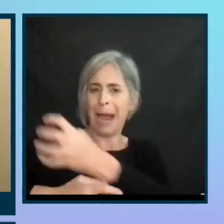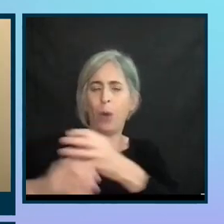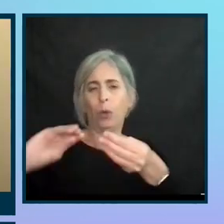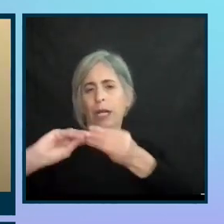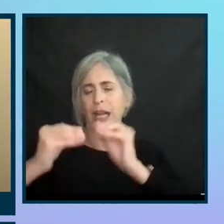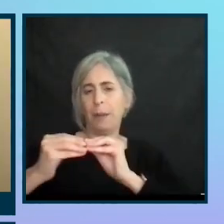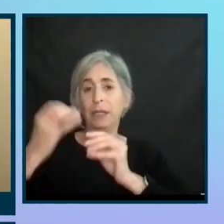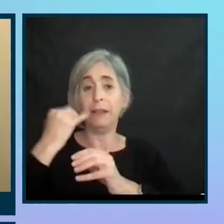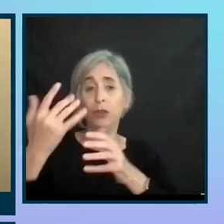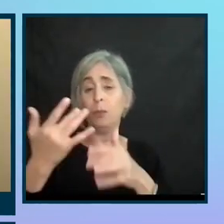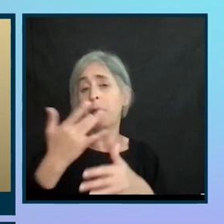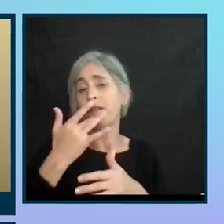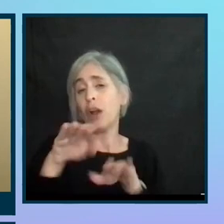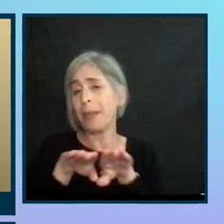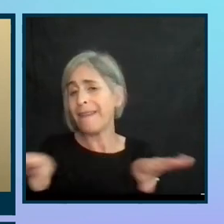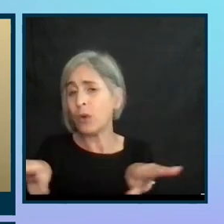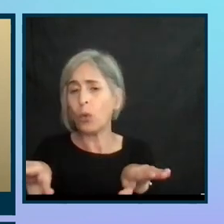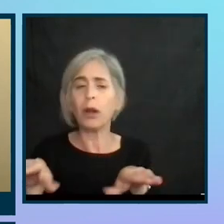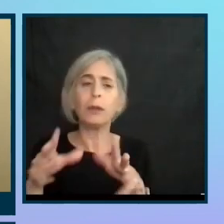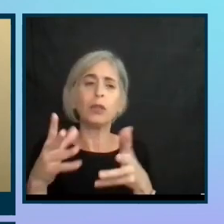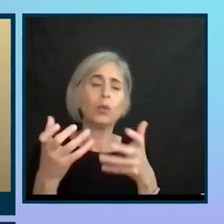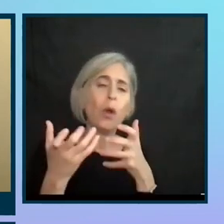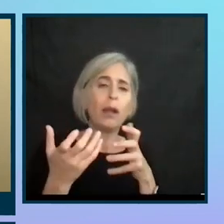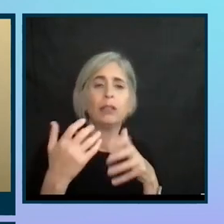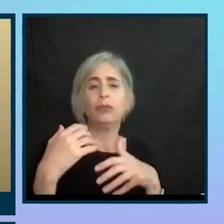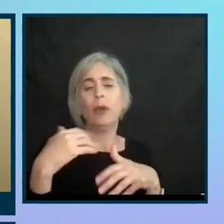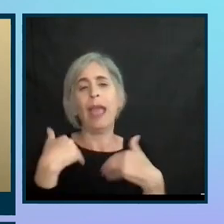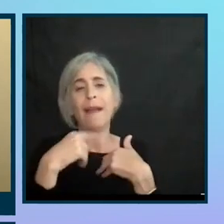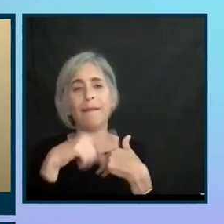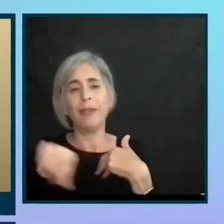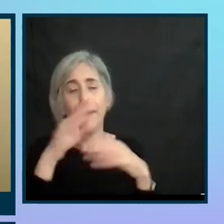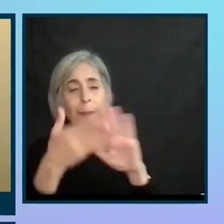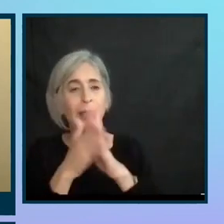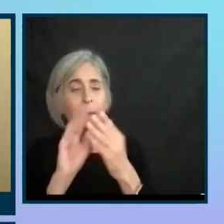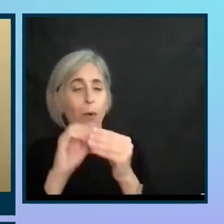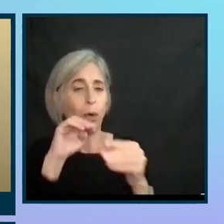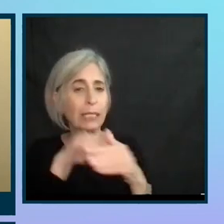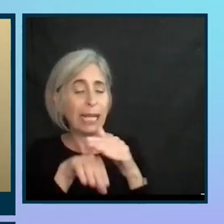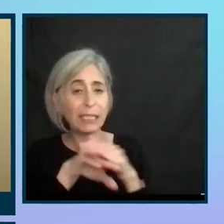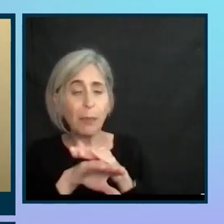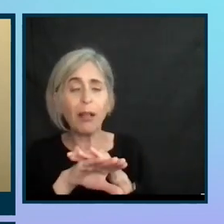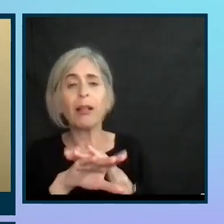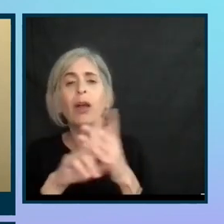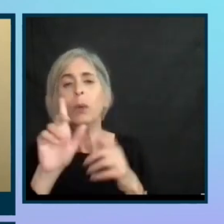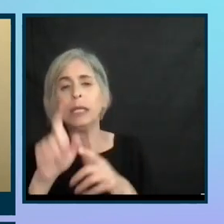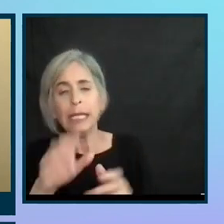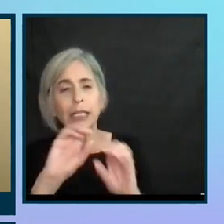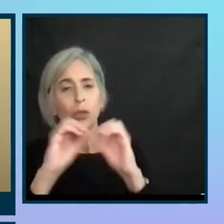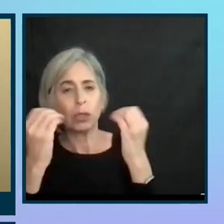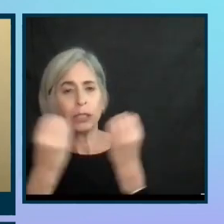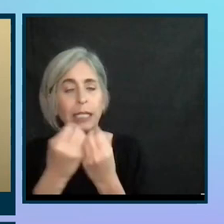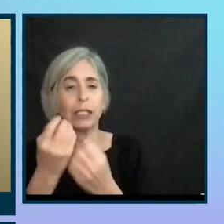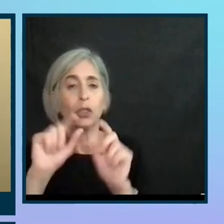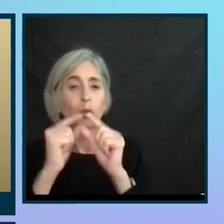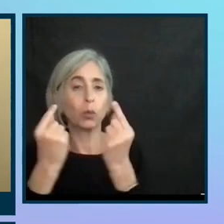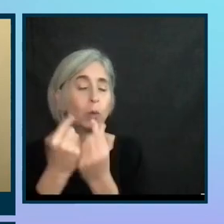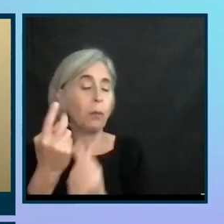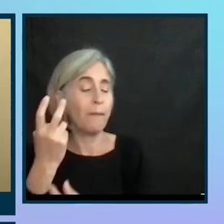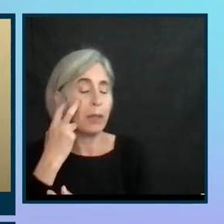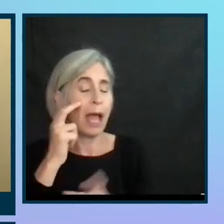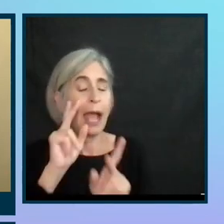that you prefer or want to get accessibility, again, we need as an organization, as a group of blind people to